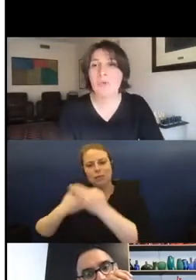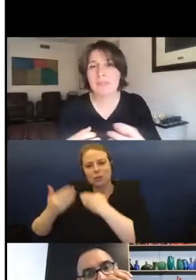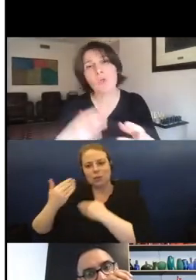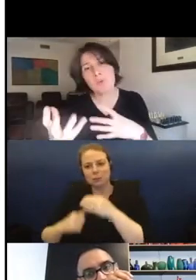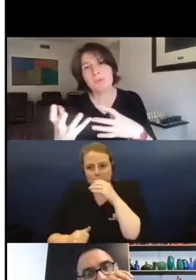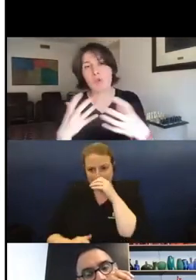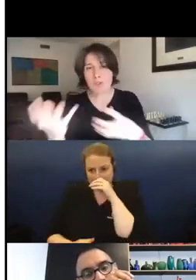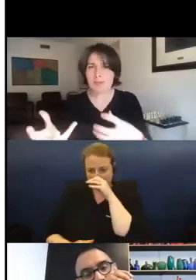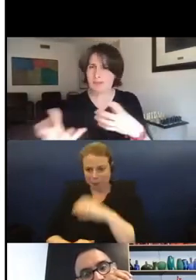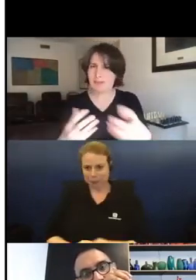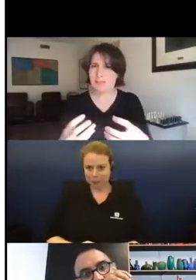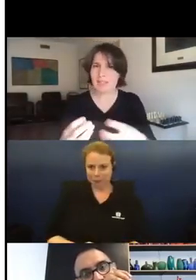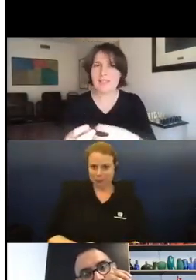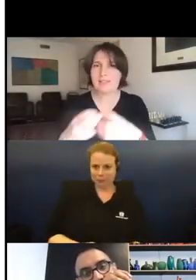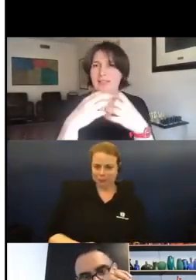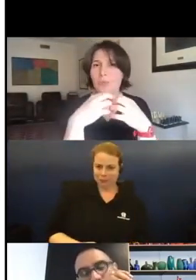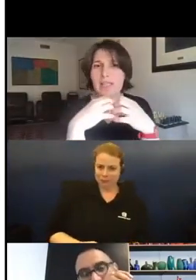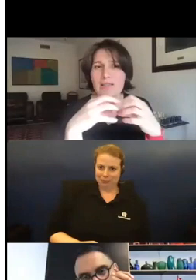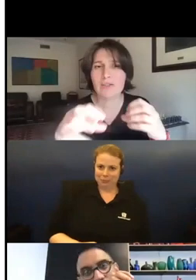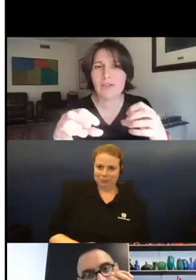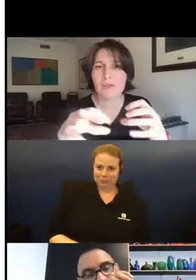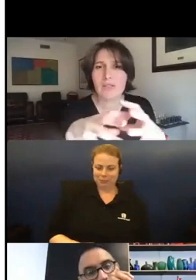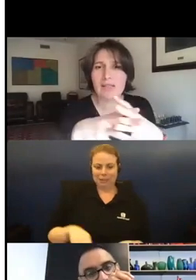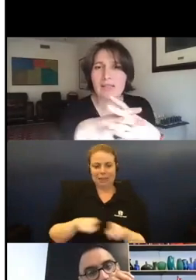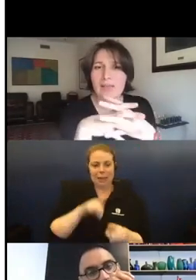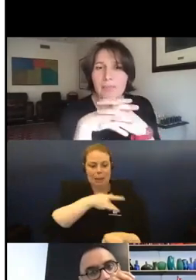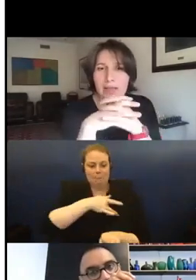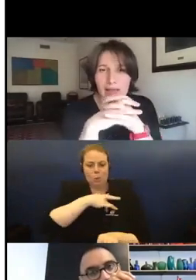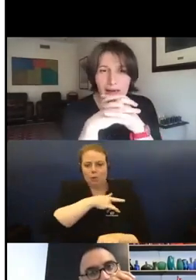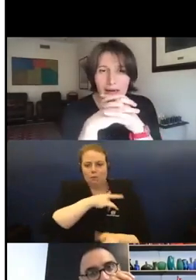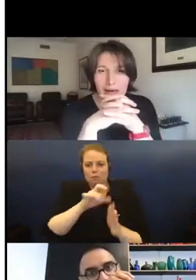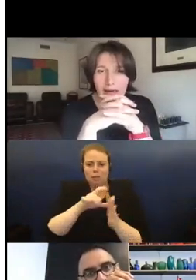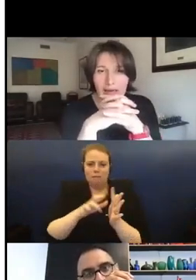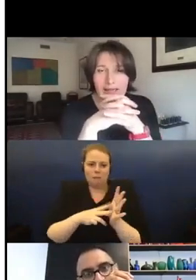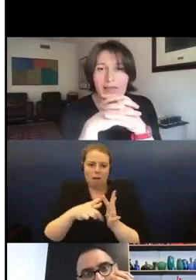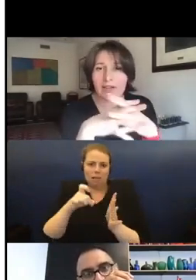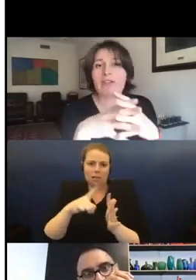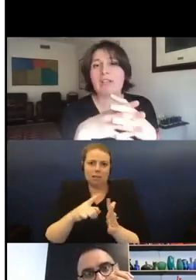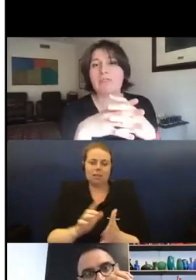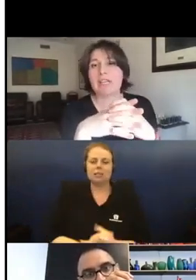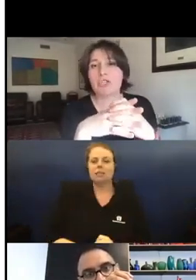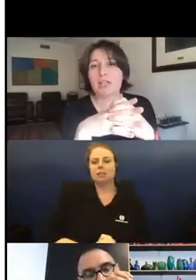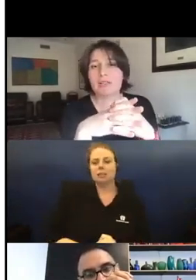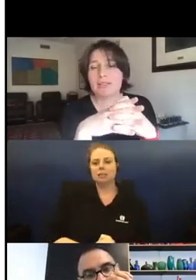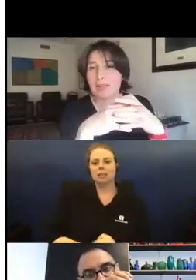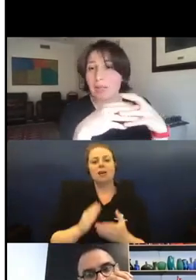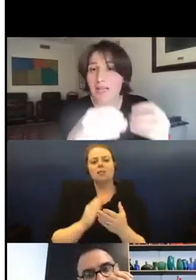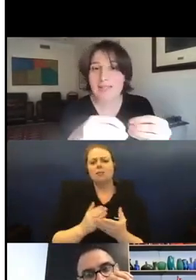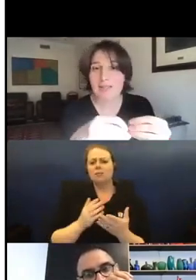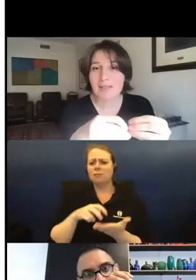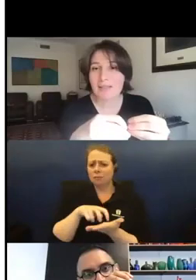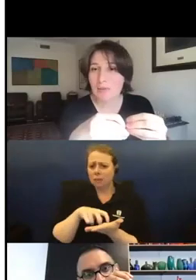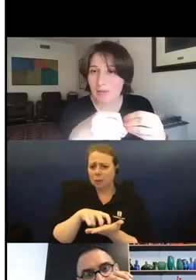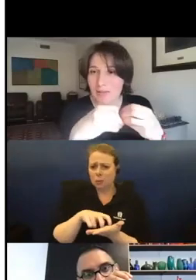pneumatic device in a way. So, they're very, very fragile, they're